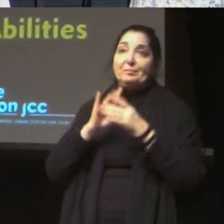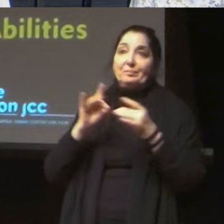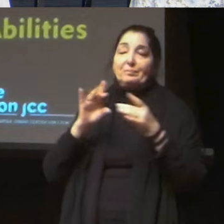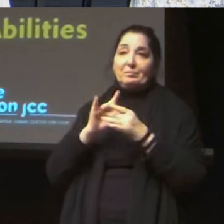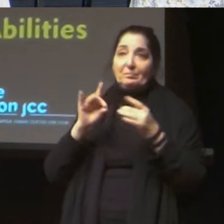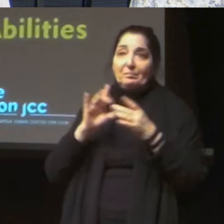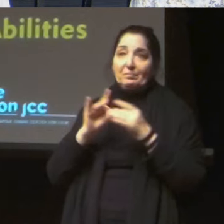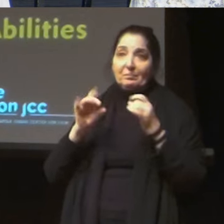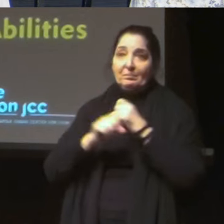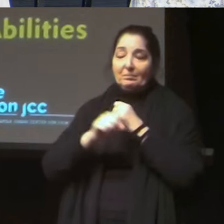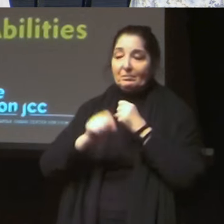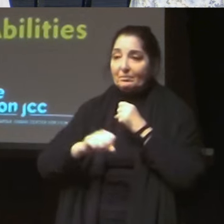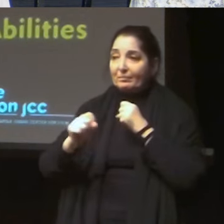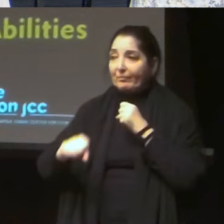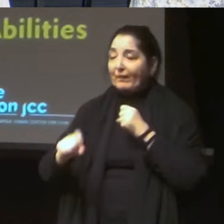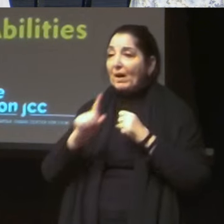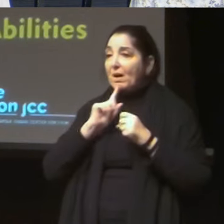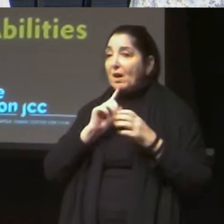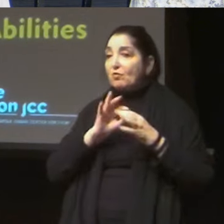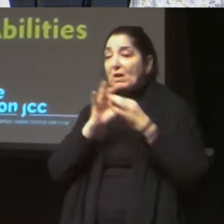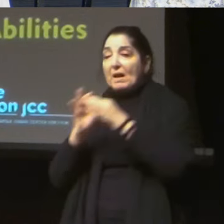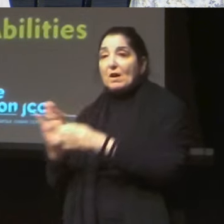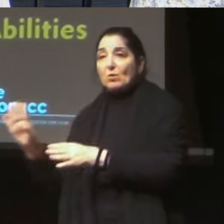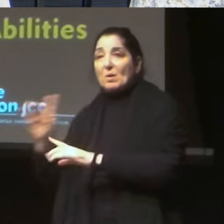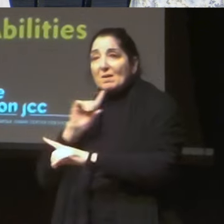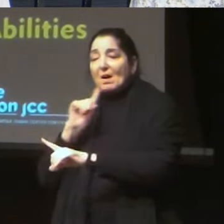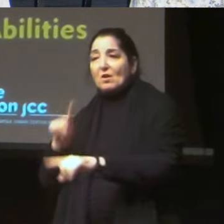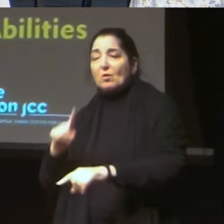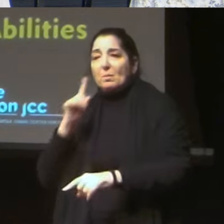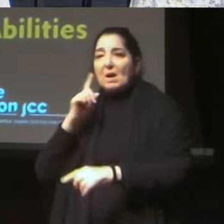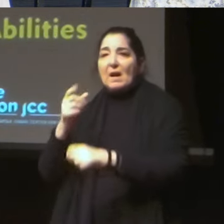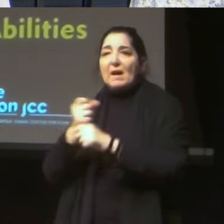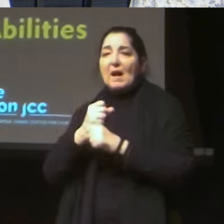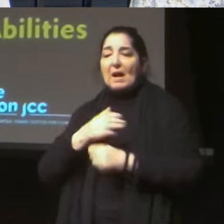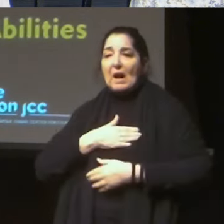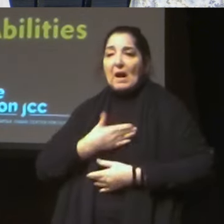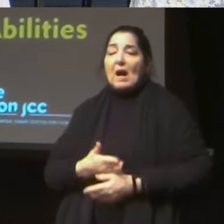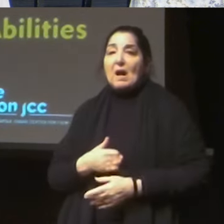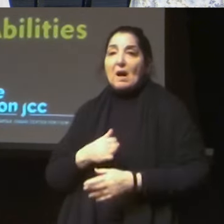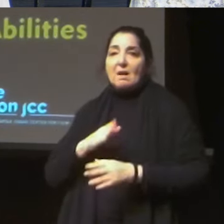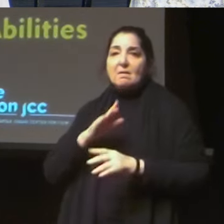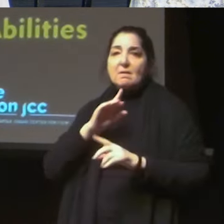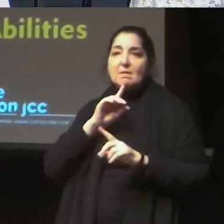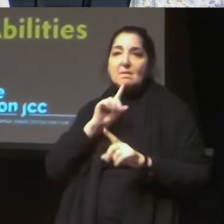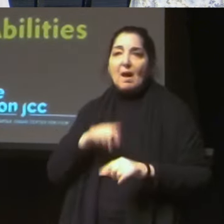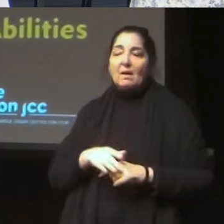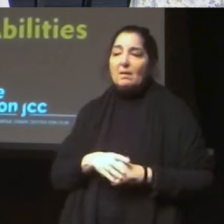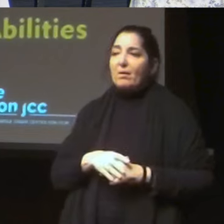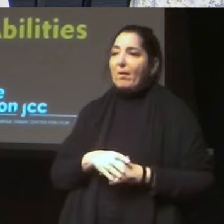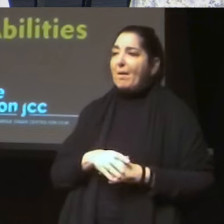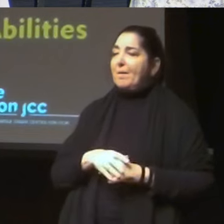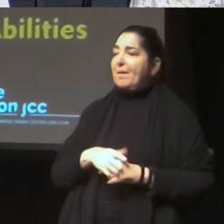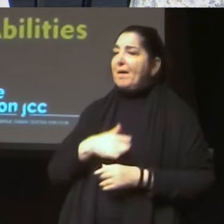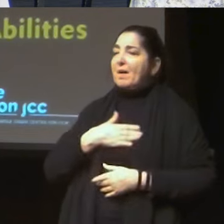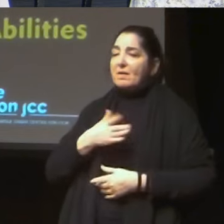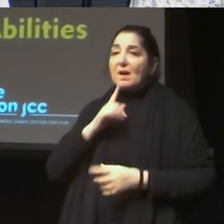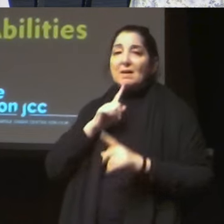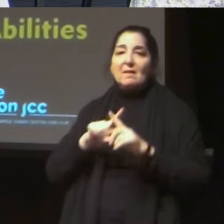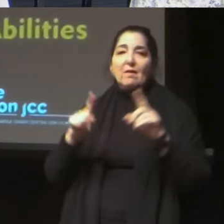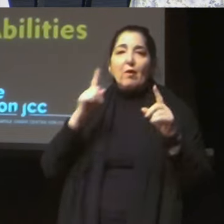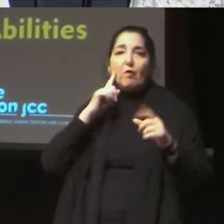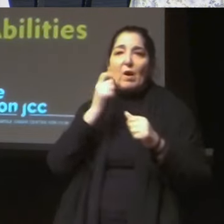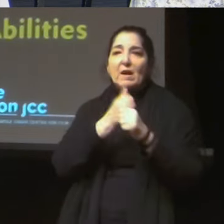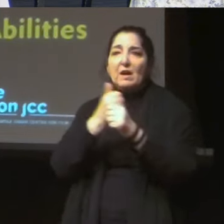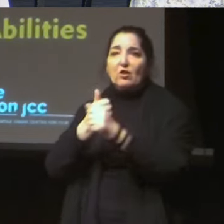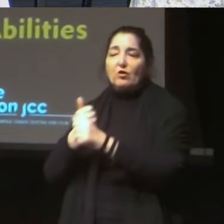requires different mechanisms for everybody. Communication. Right. Yes. So it's not, um, as simple as, you know,